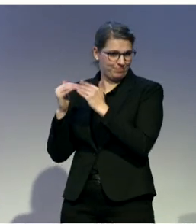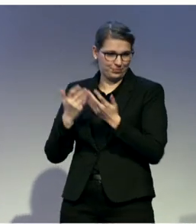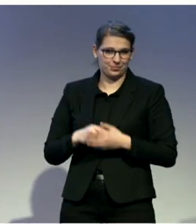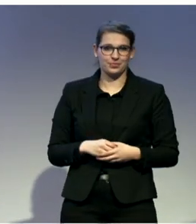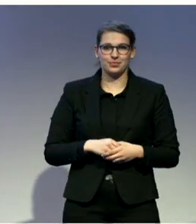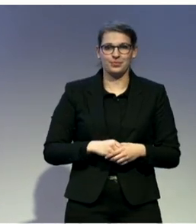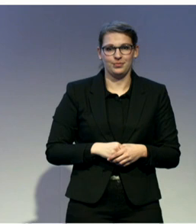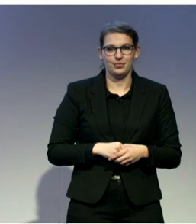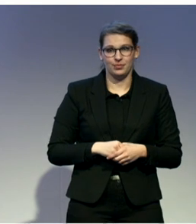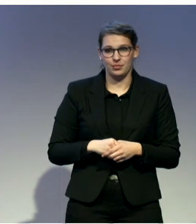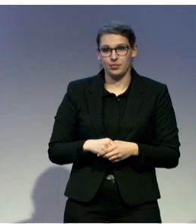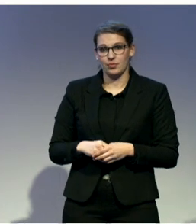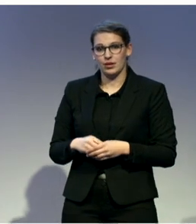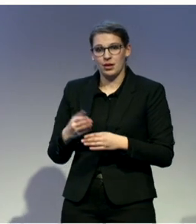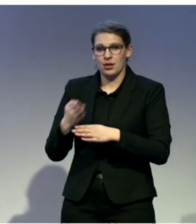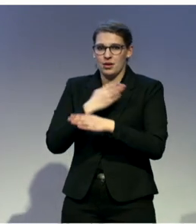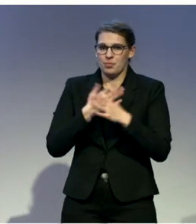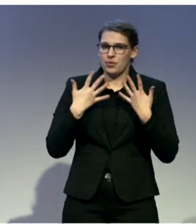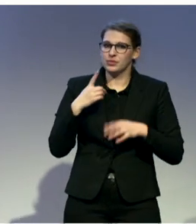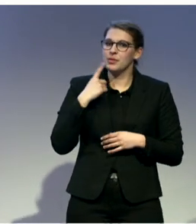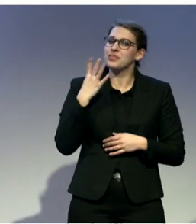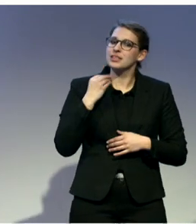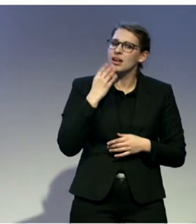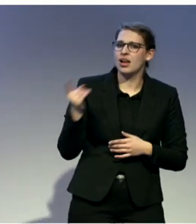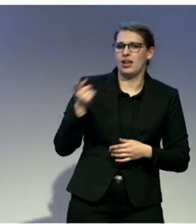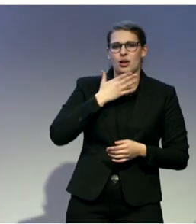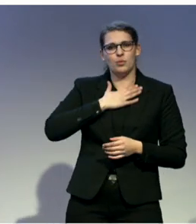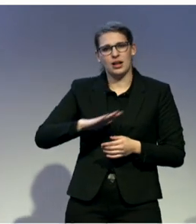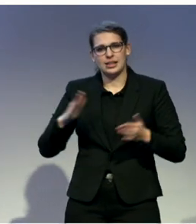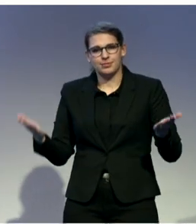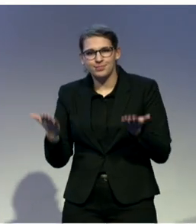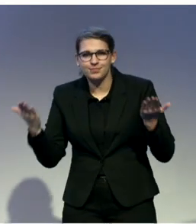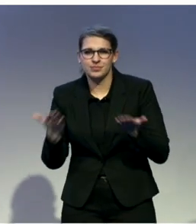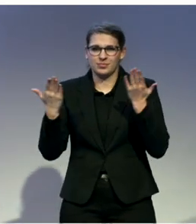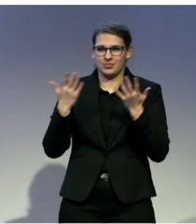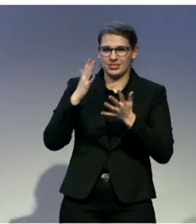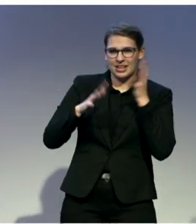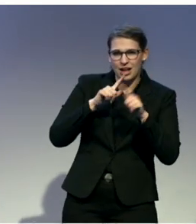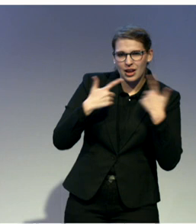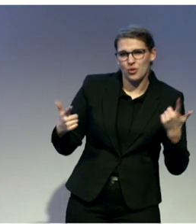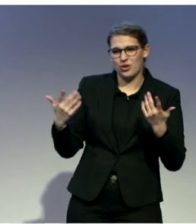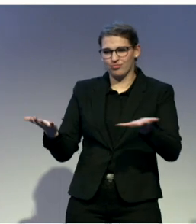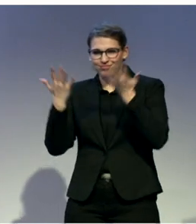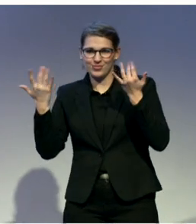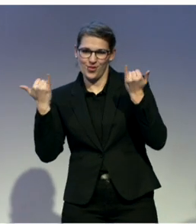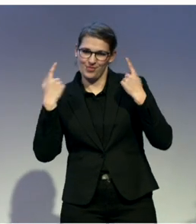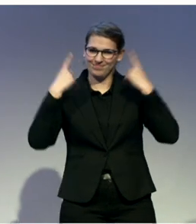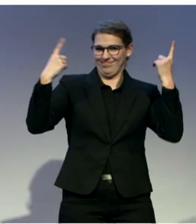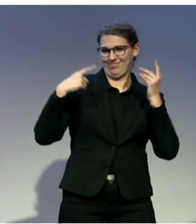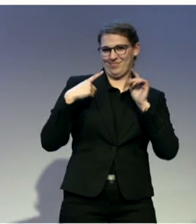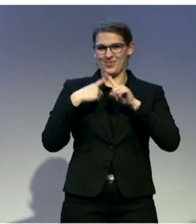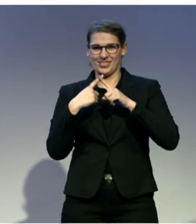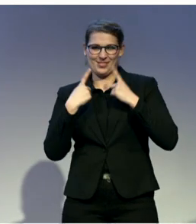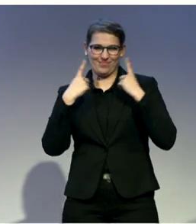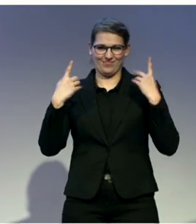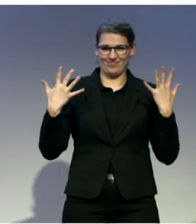what we aim to do, we want to trendify South African sign language and get it out there among the youth so that they learn it, even though they're not impacted by any deaf people. We